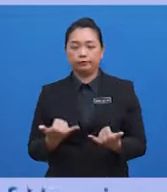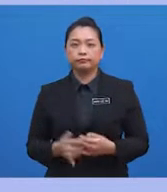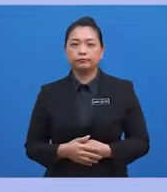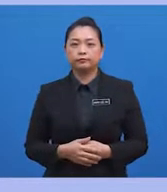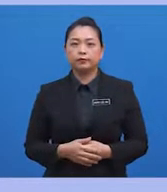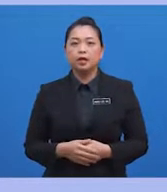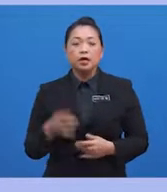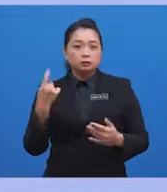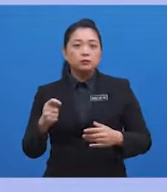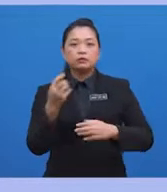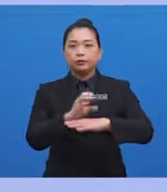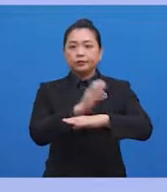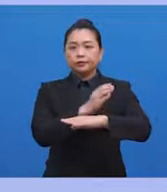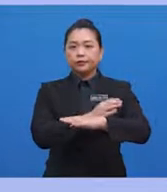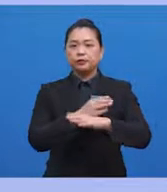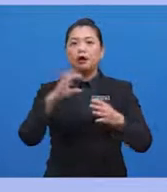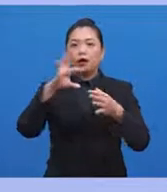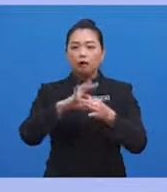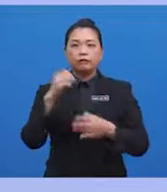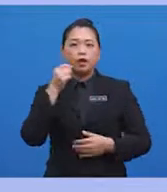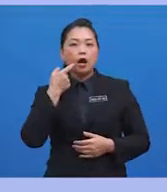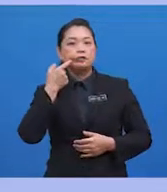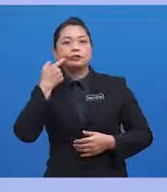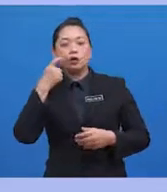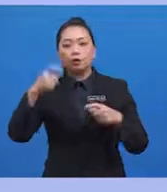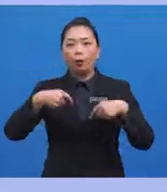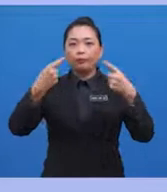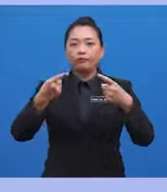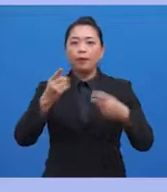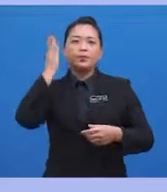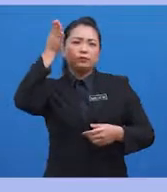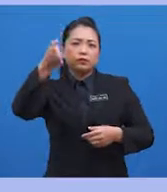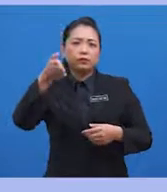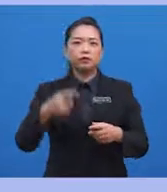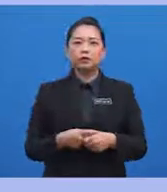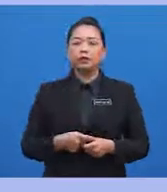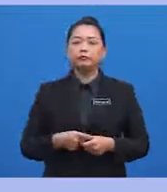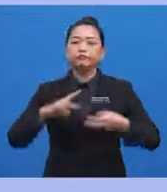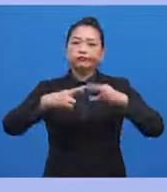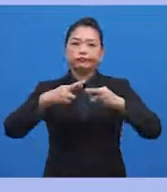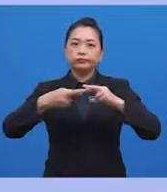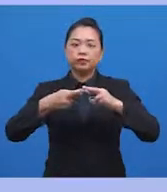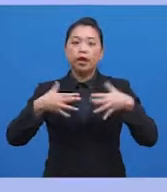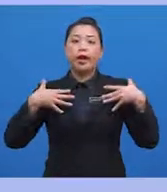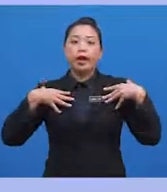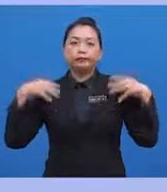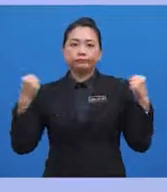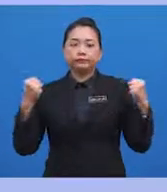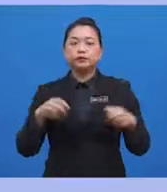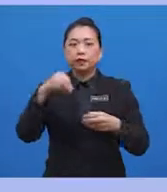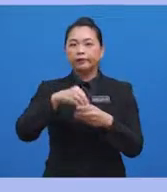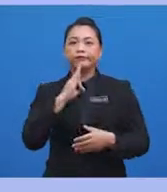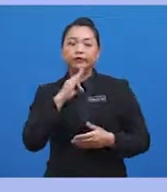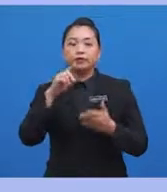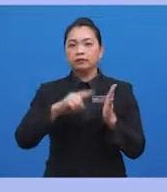The consequences of addiction go far beyond things like strained relationships and health risks. In fact,